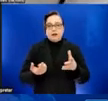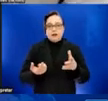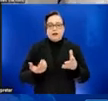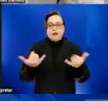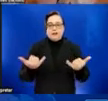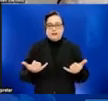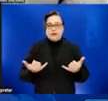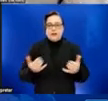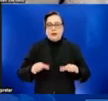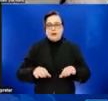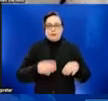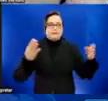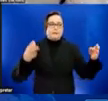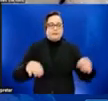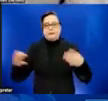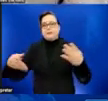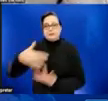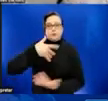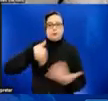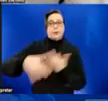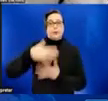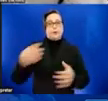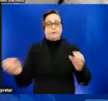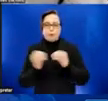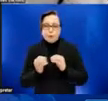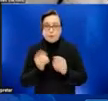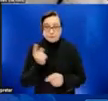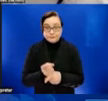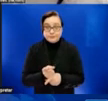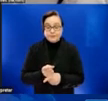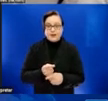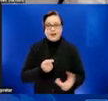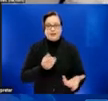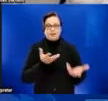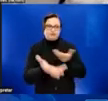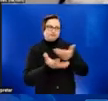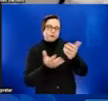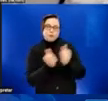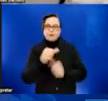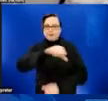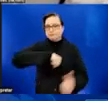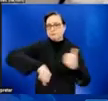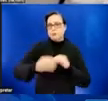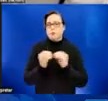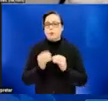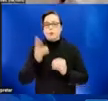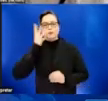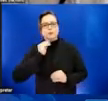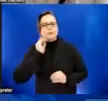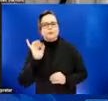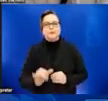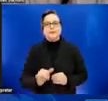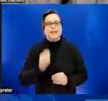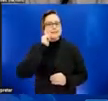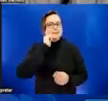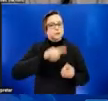then we begin to socialize more, and interact with each other. And in order to experience the skin to skin and exchange of